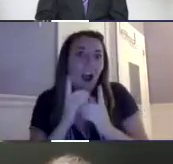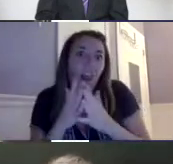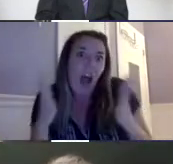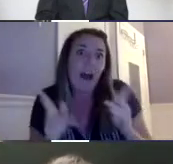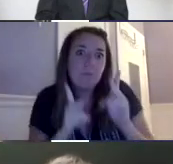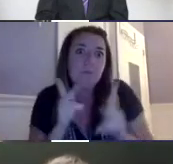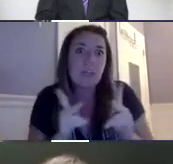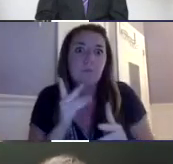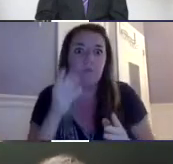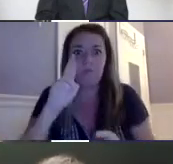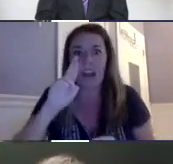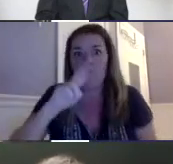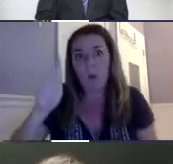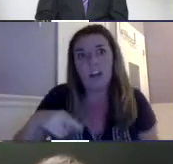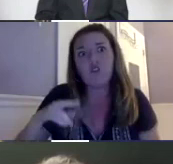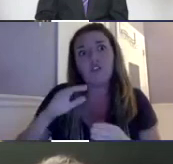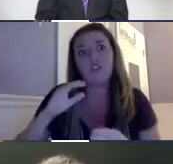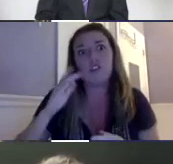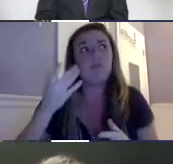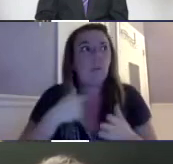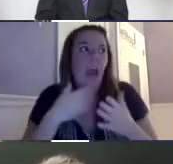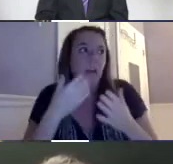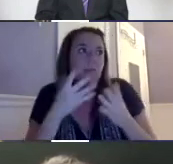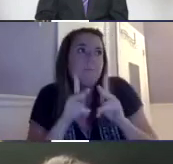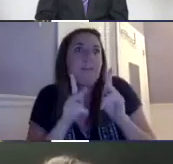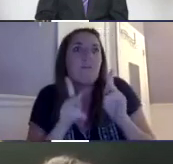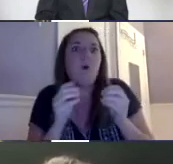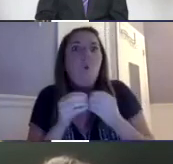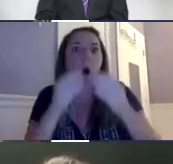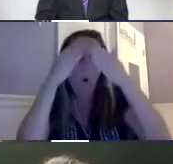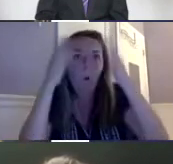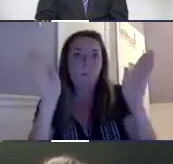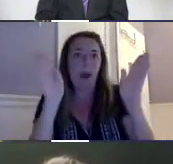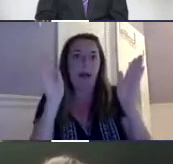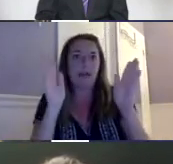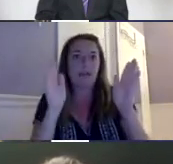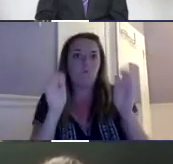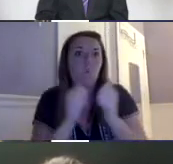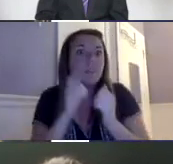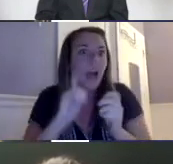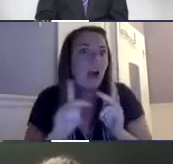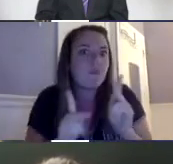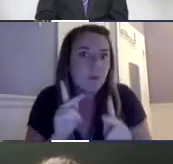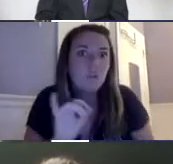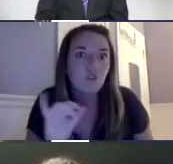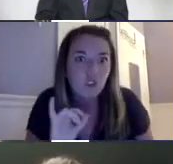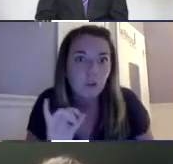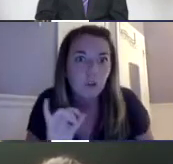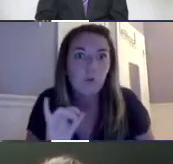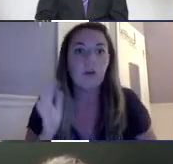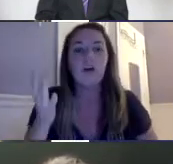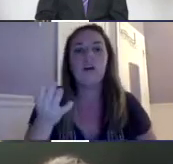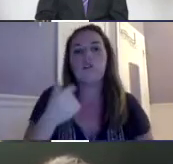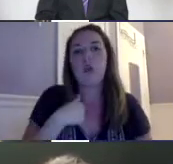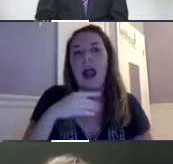diverse and everyone's different. I met so many amazing people in Rochester and people seem to be more open-minded there,